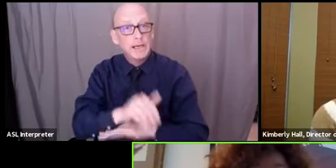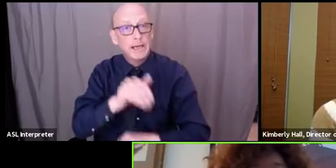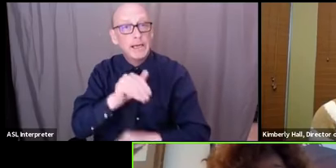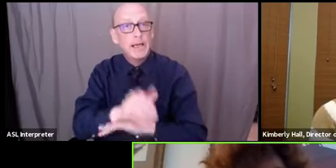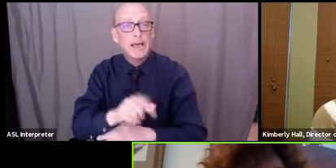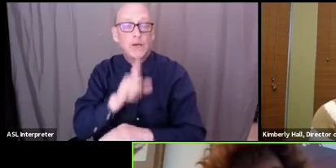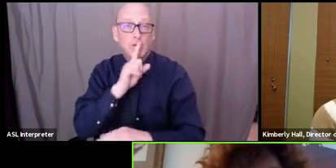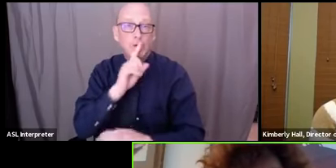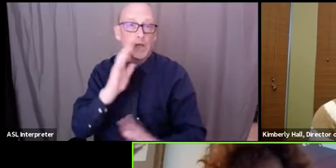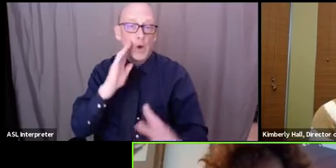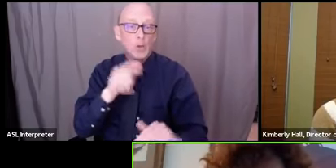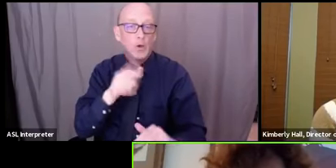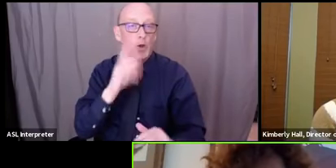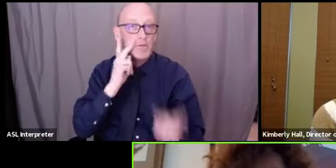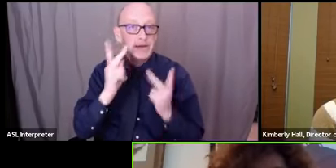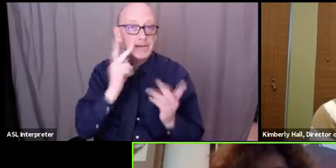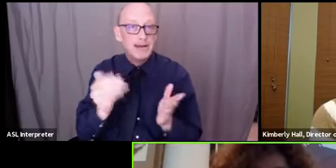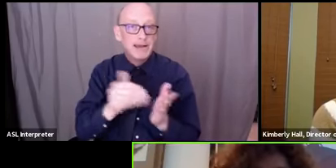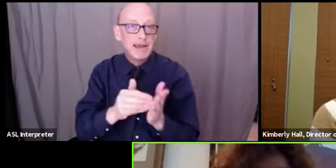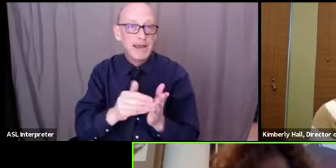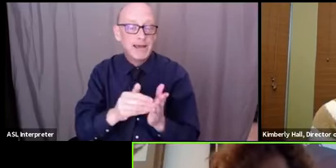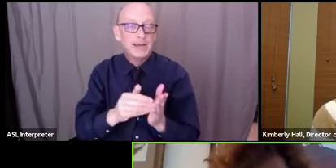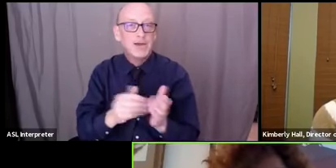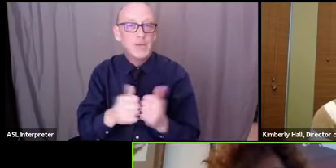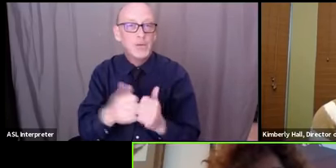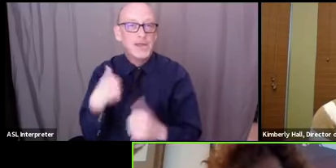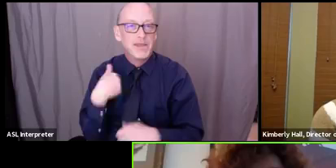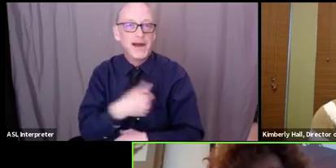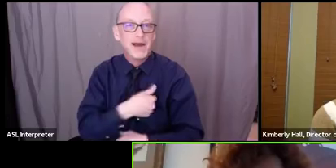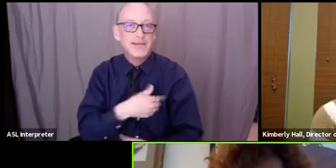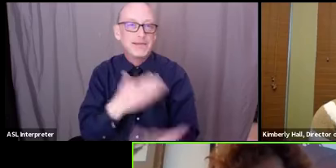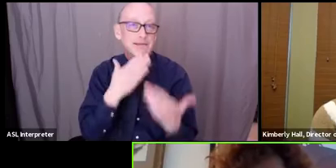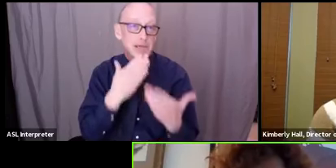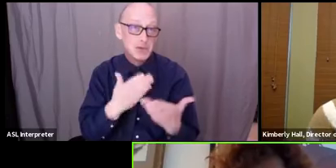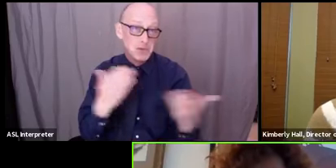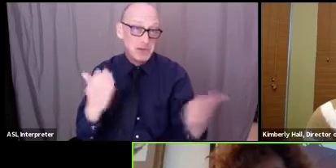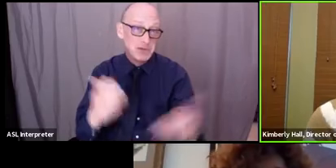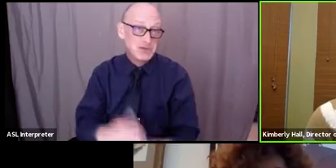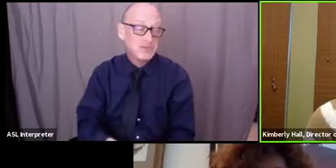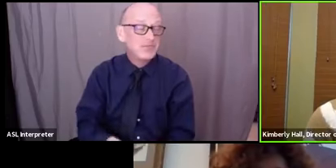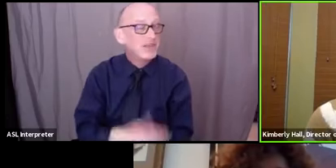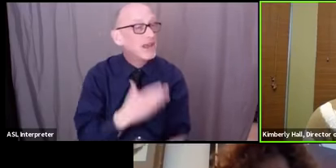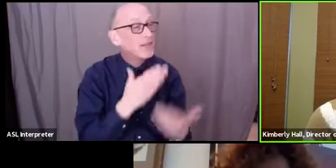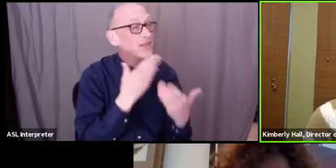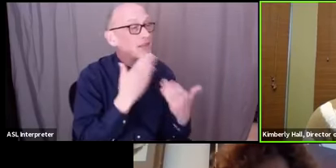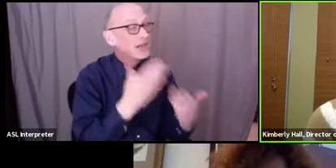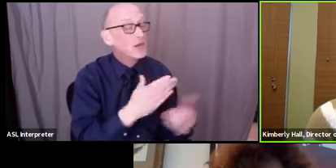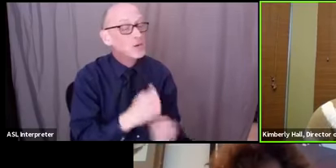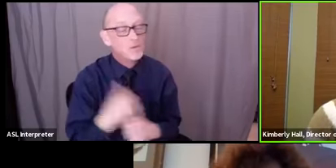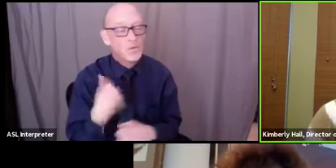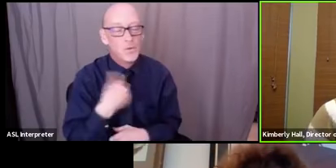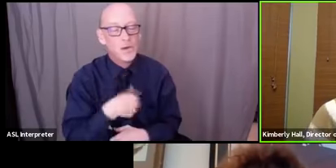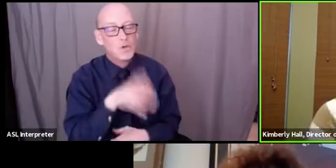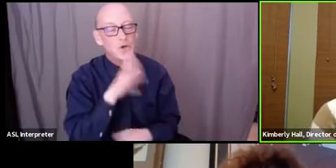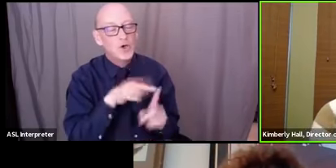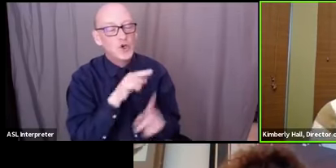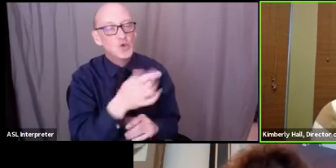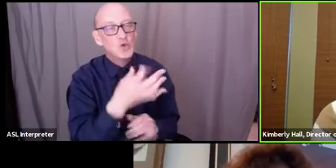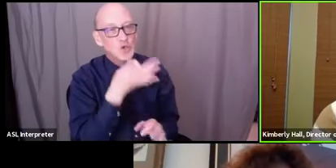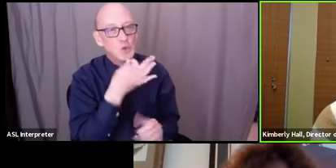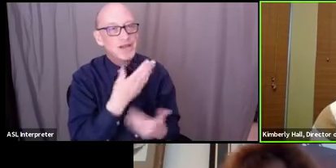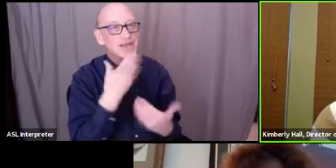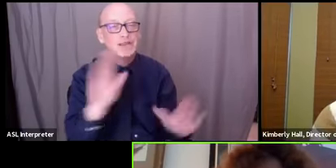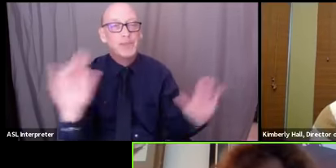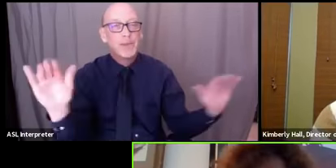i really hope that you will visit us again um and thank you so much thank you for talking to you soon thank you bye